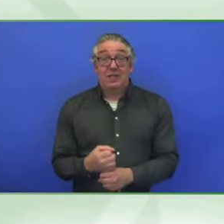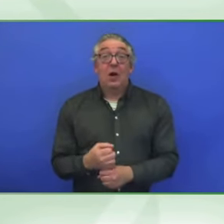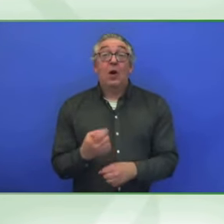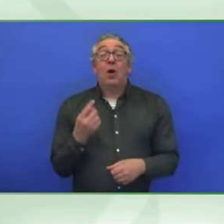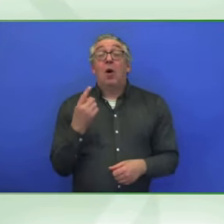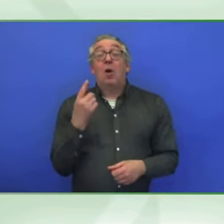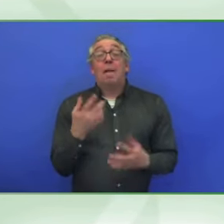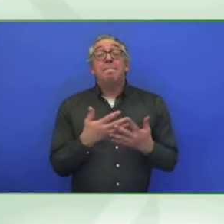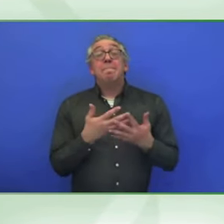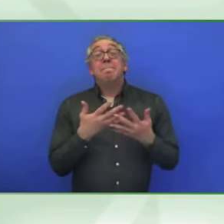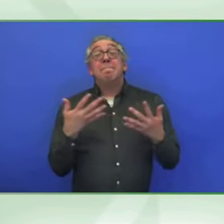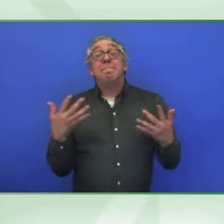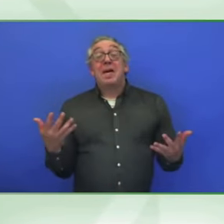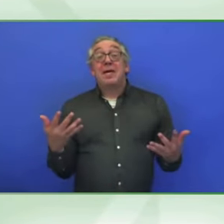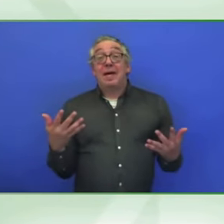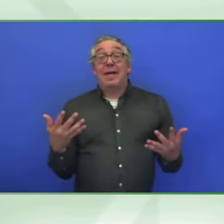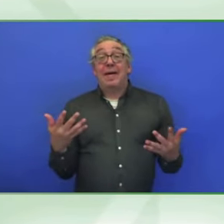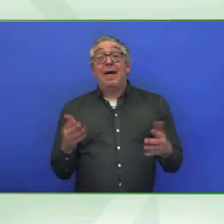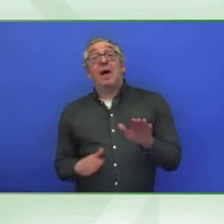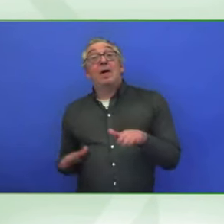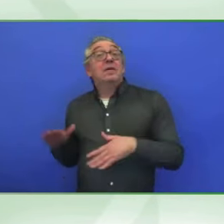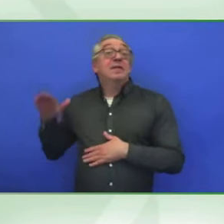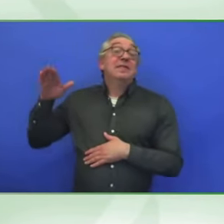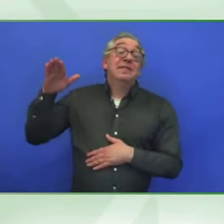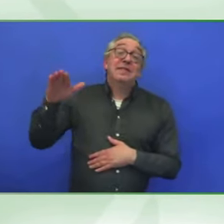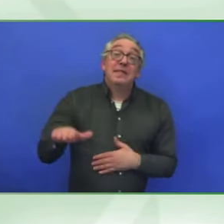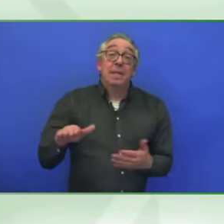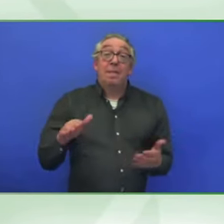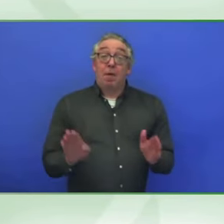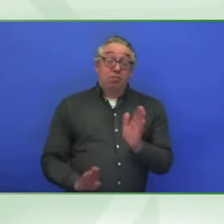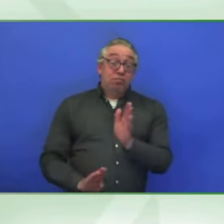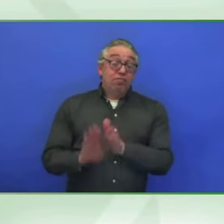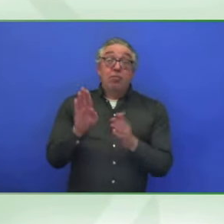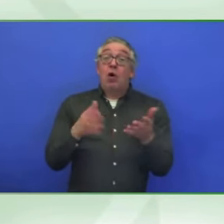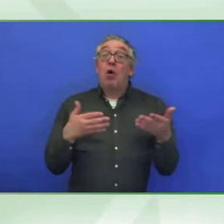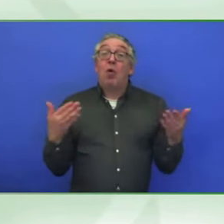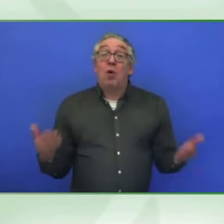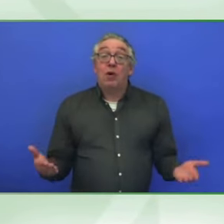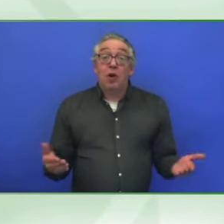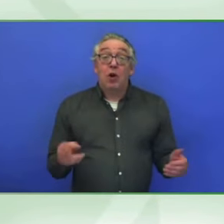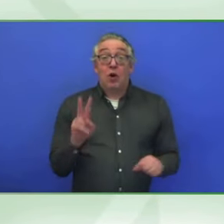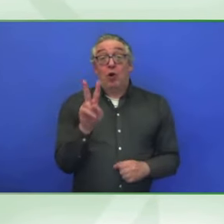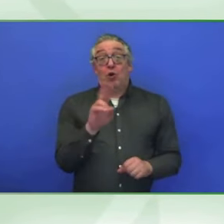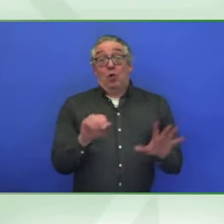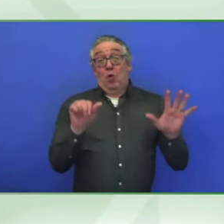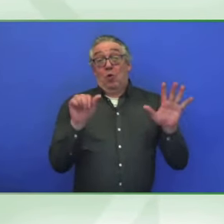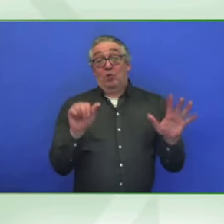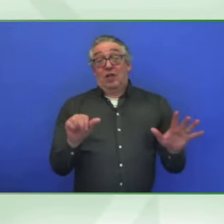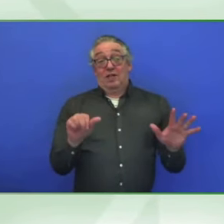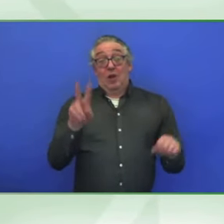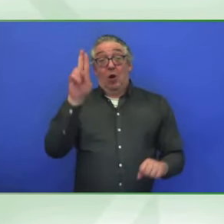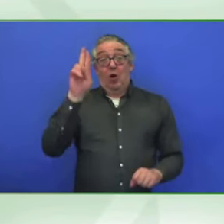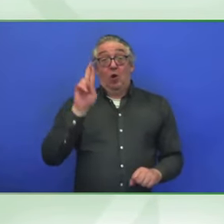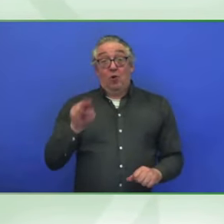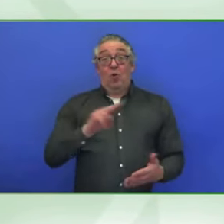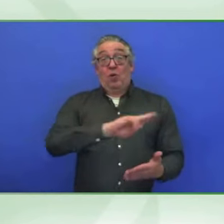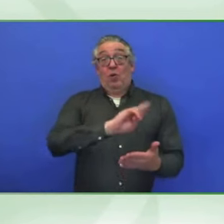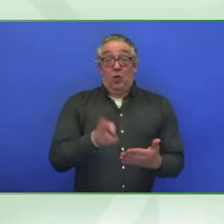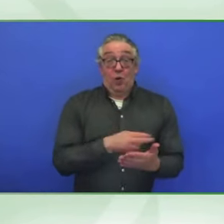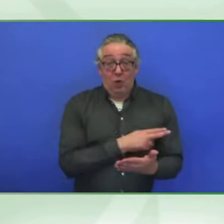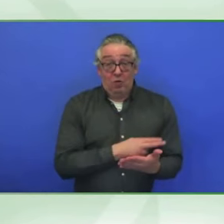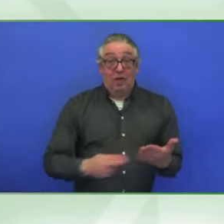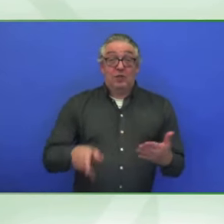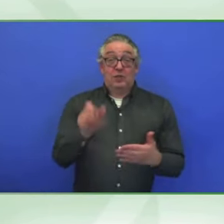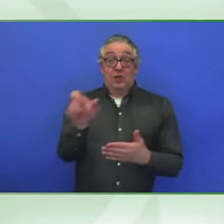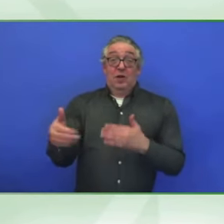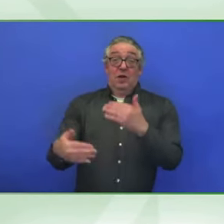Convention on the Rights of Persons with Disabilities in 2006. This is really the shift